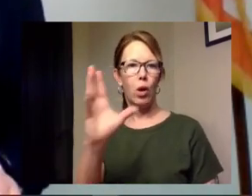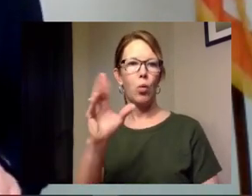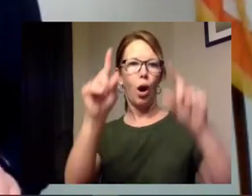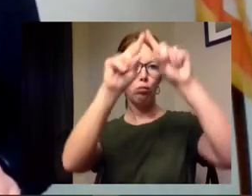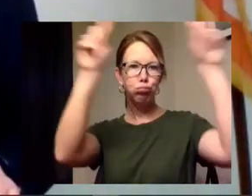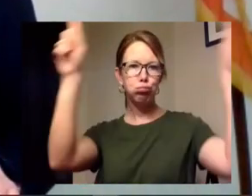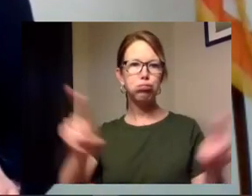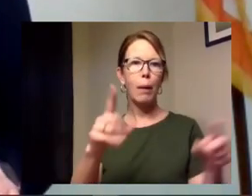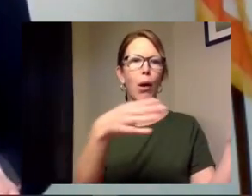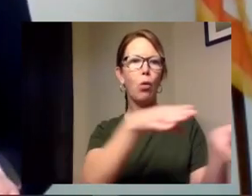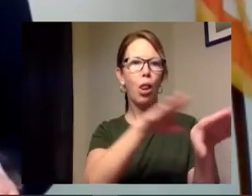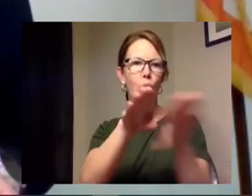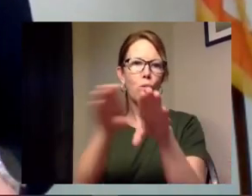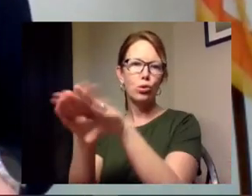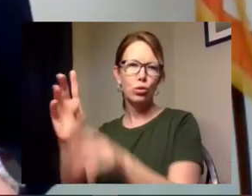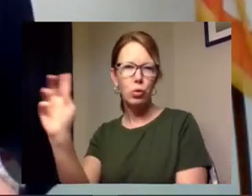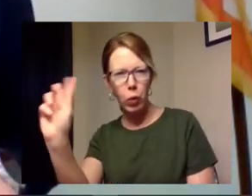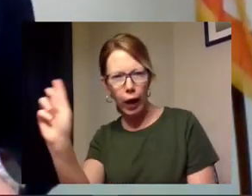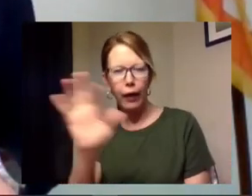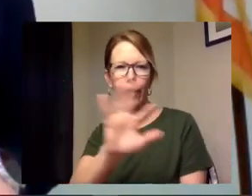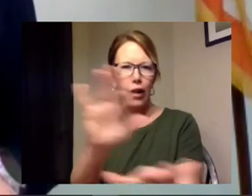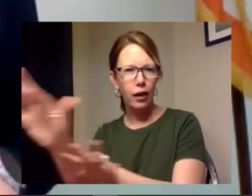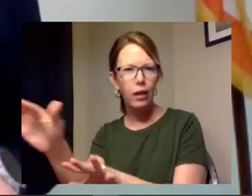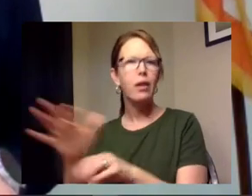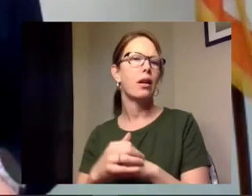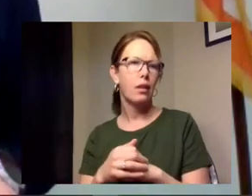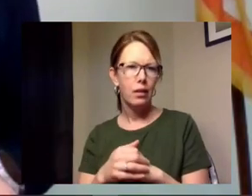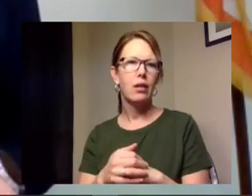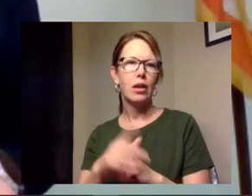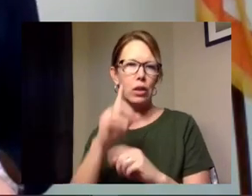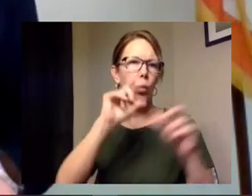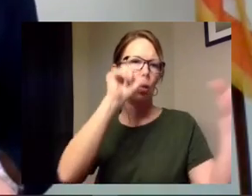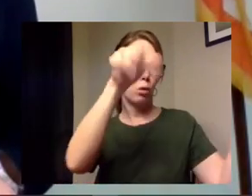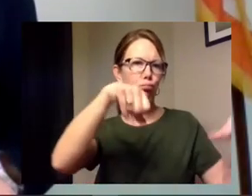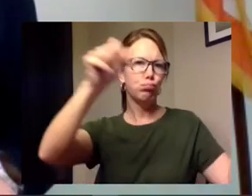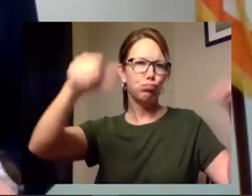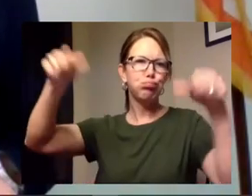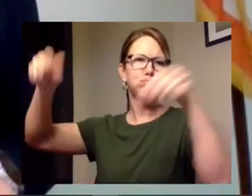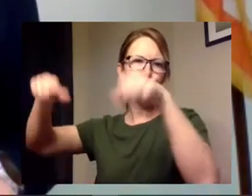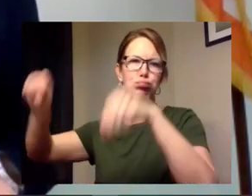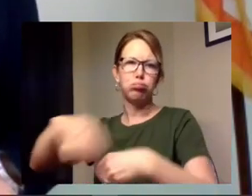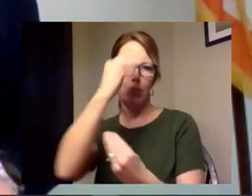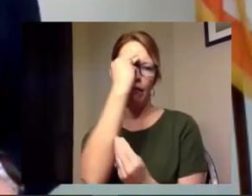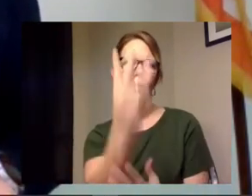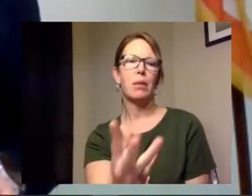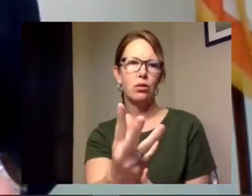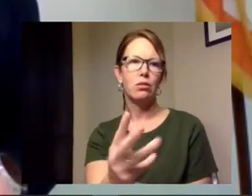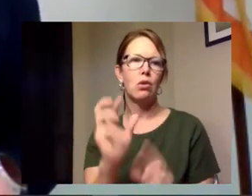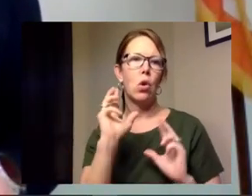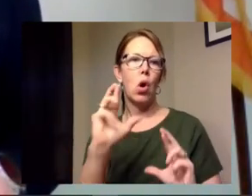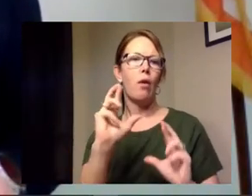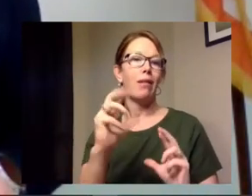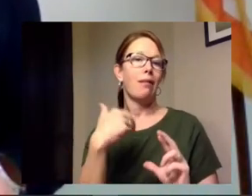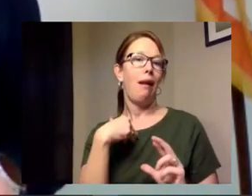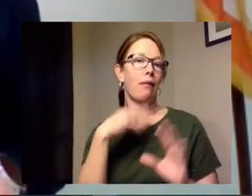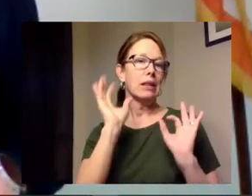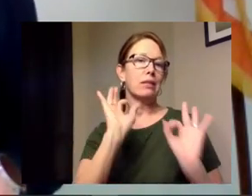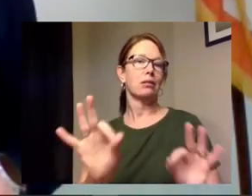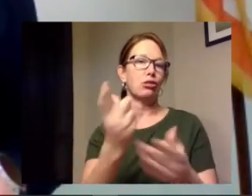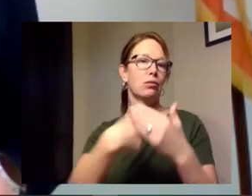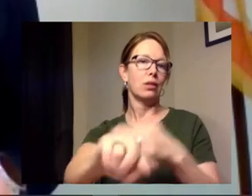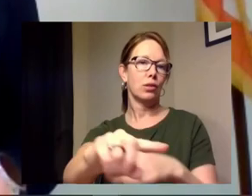closures in our community we'll continue working through it through the weekend on this and hope to have a resolution next week